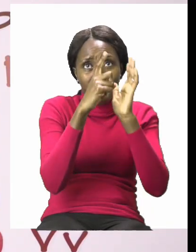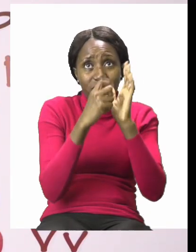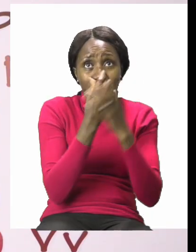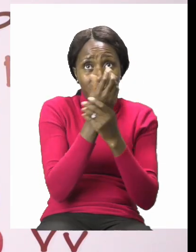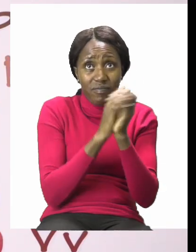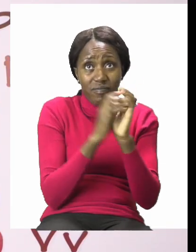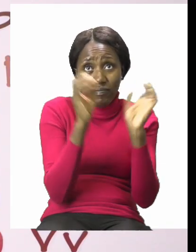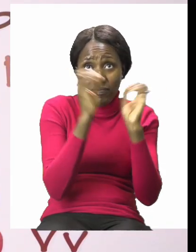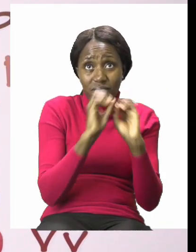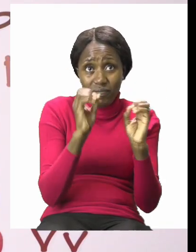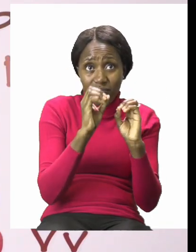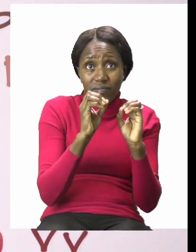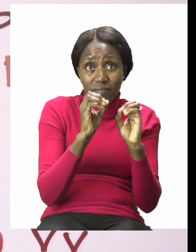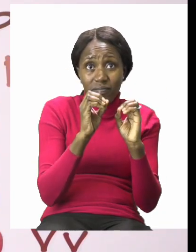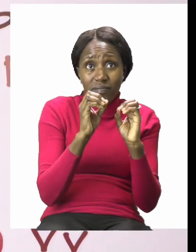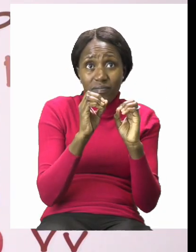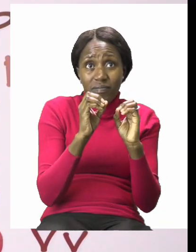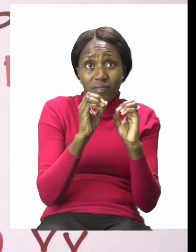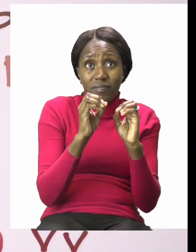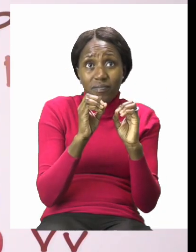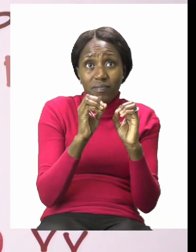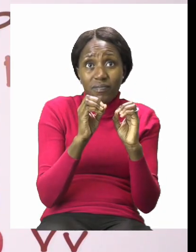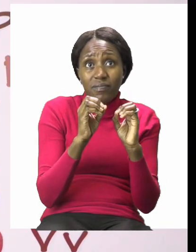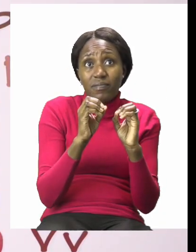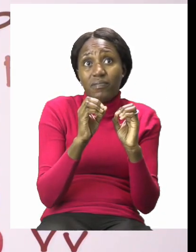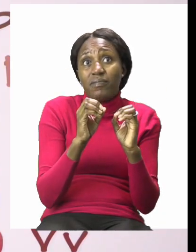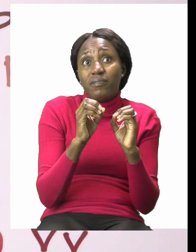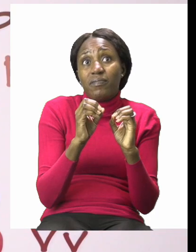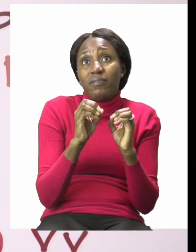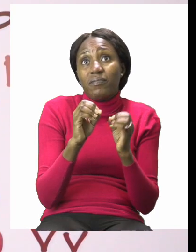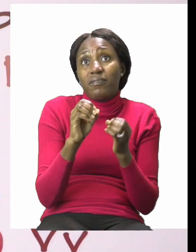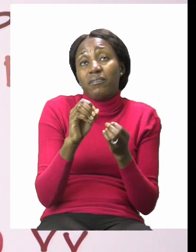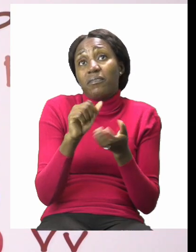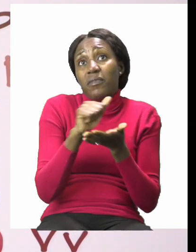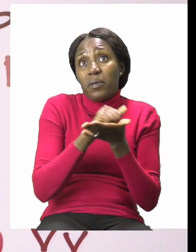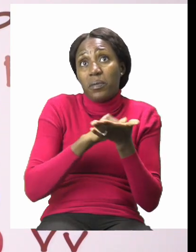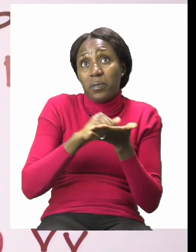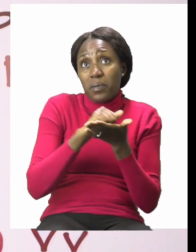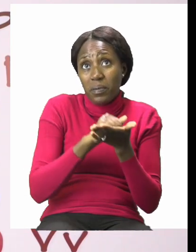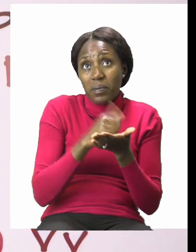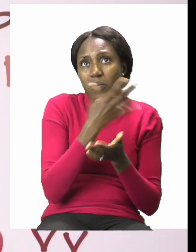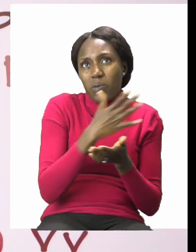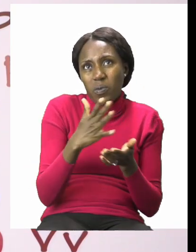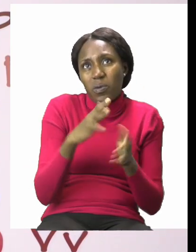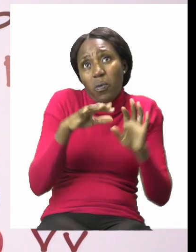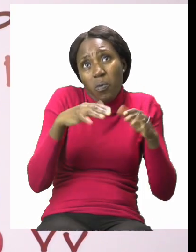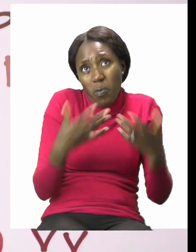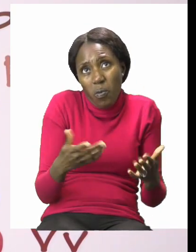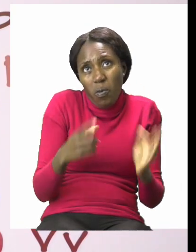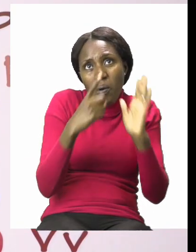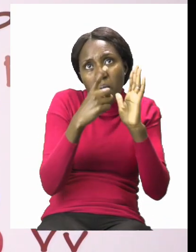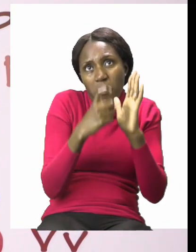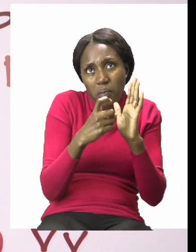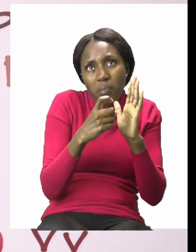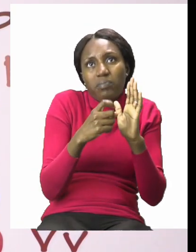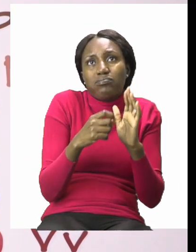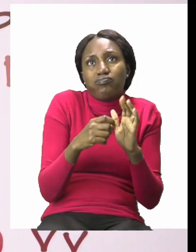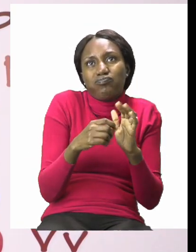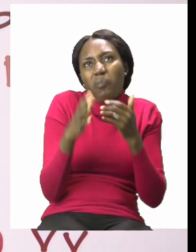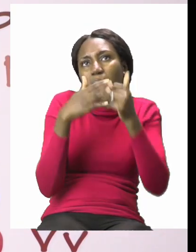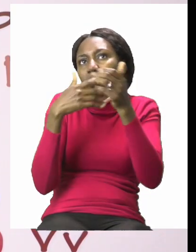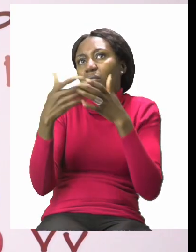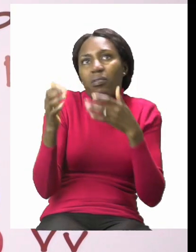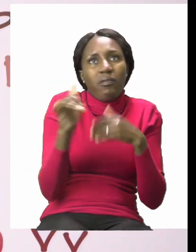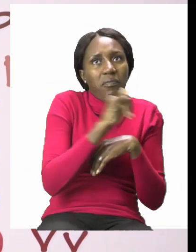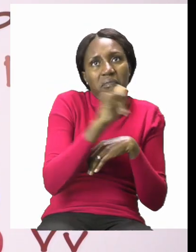soap and water, you can always use sanitizer as well. So, it's either you sanitize your hands or